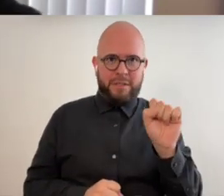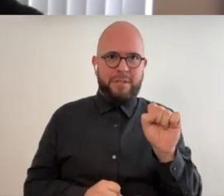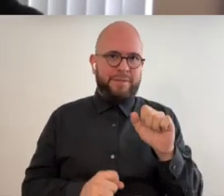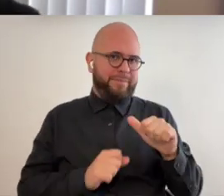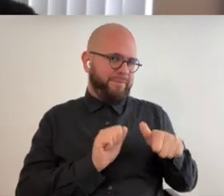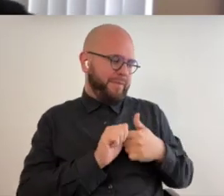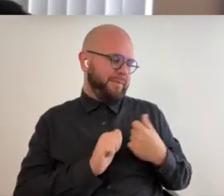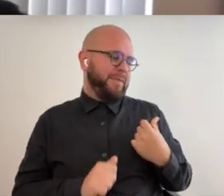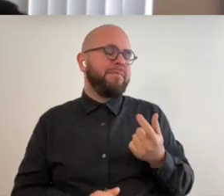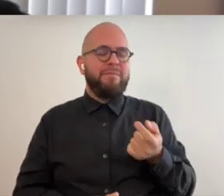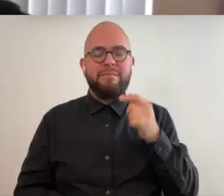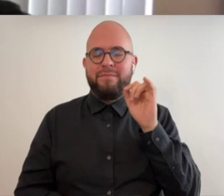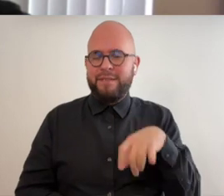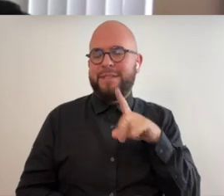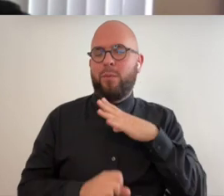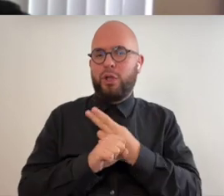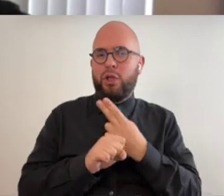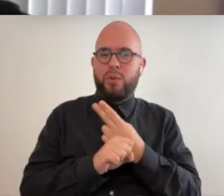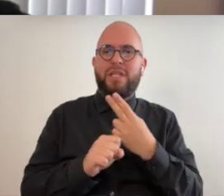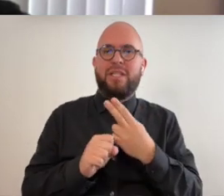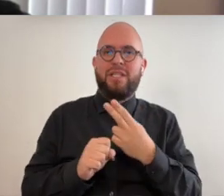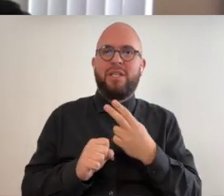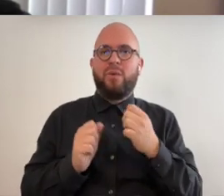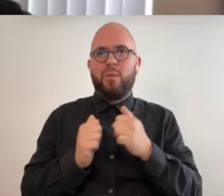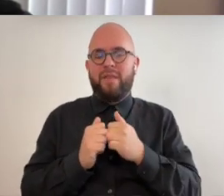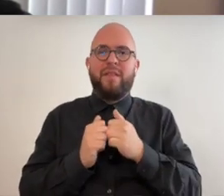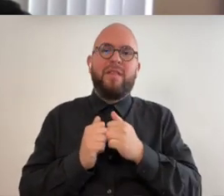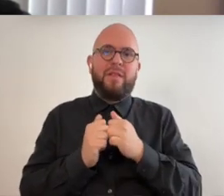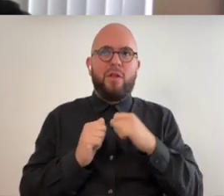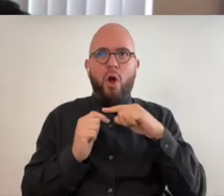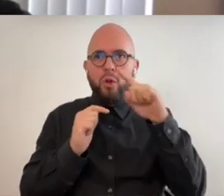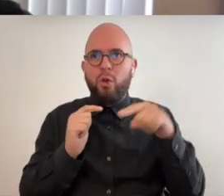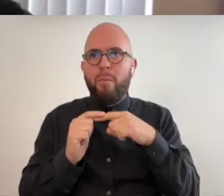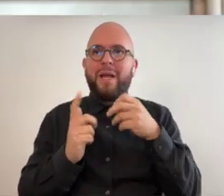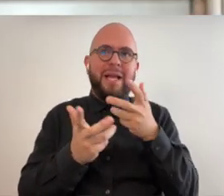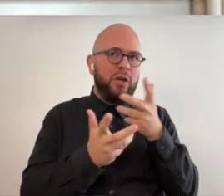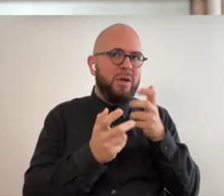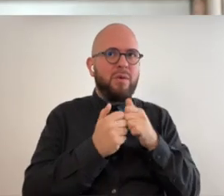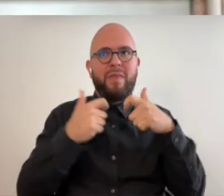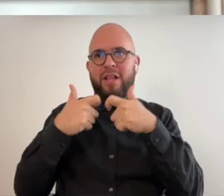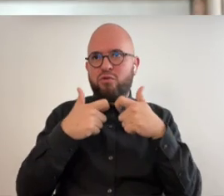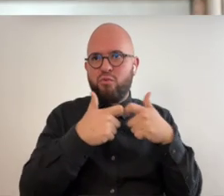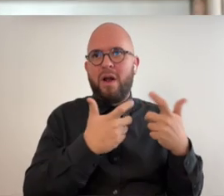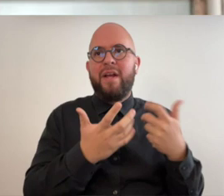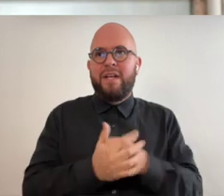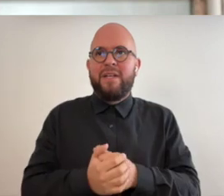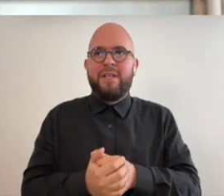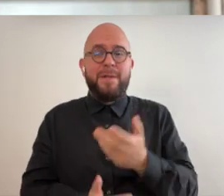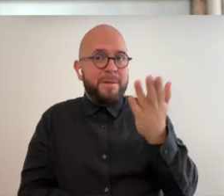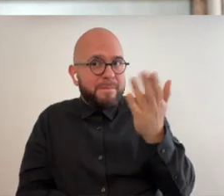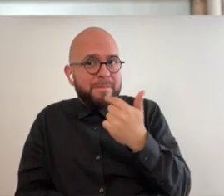behind me here i'm going to be using with um looping and interactive electronics neat so yeah